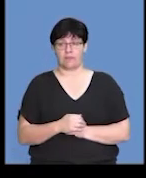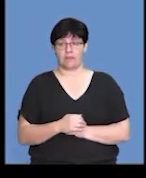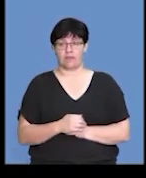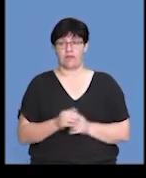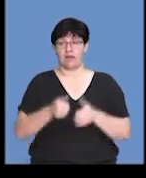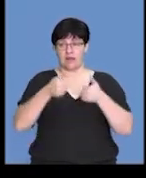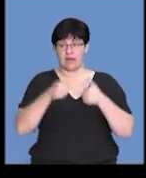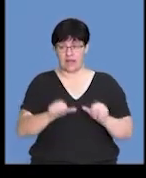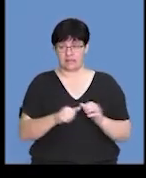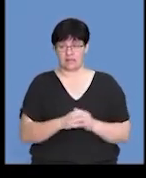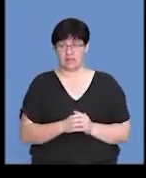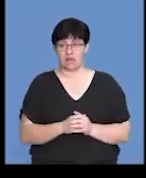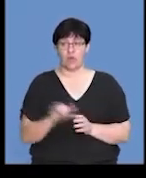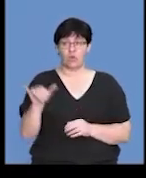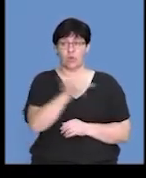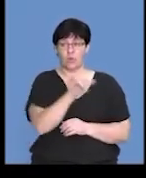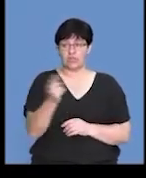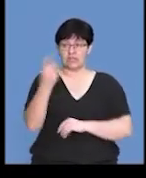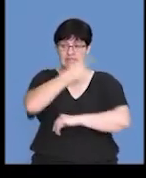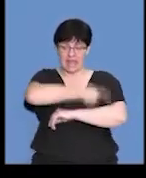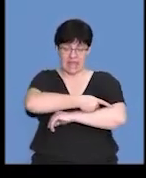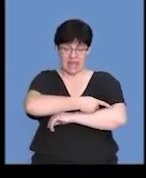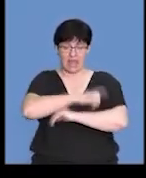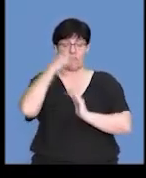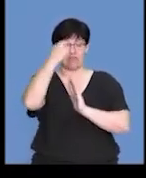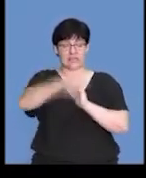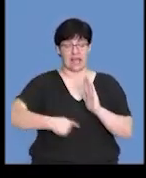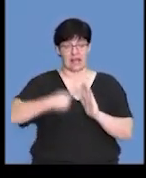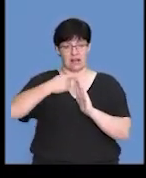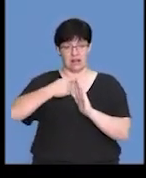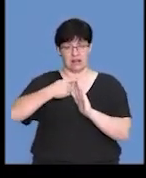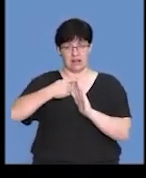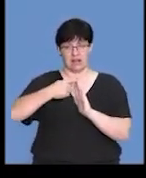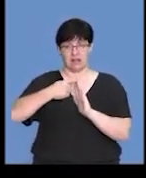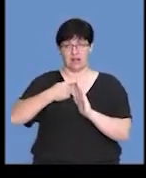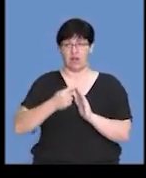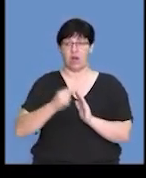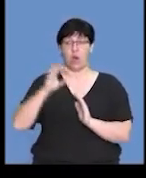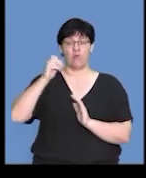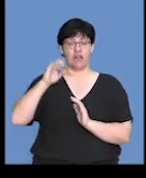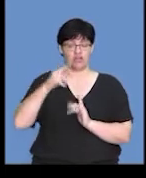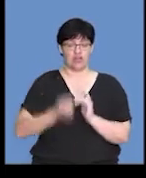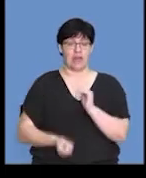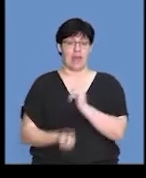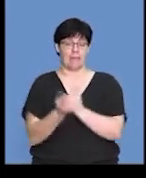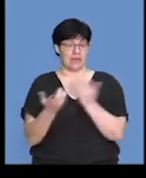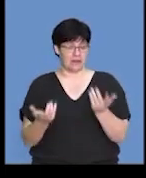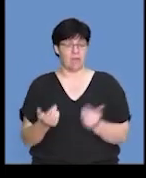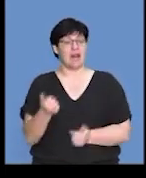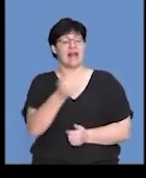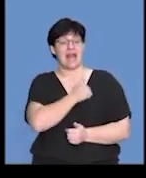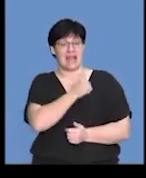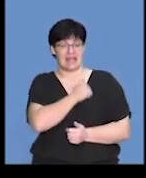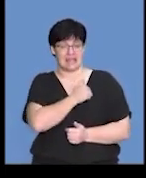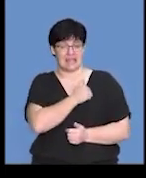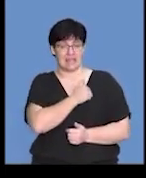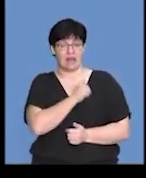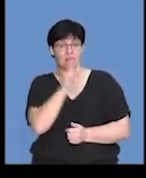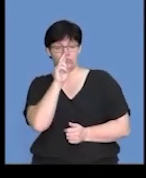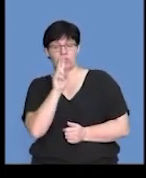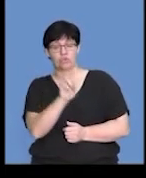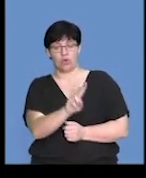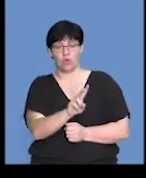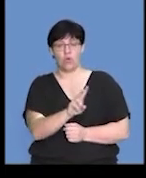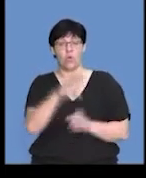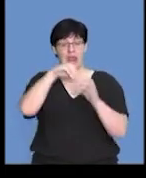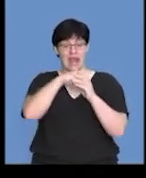The next question is, on which day of the cycle did ovulation take place? Well, fortunately, I've noticed that